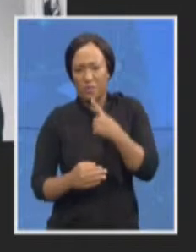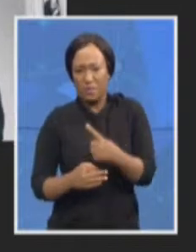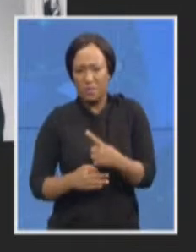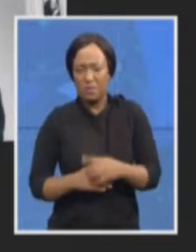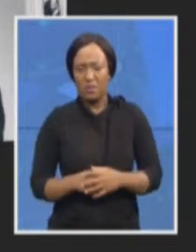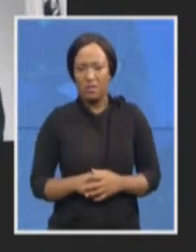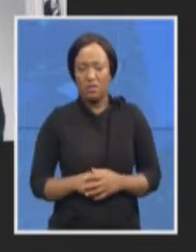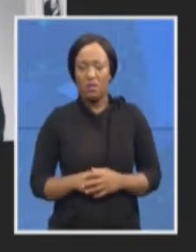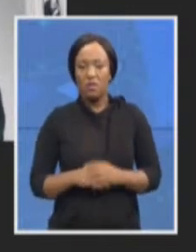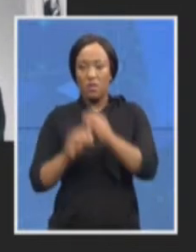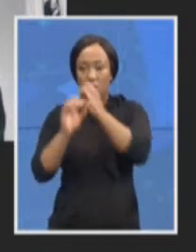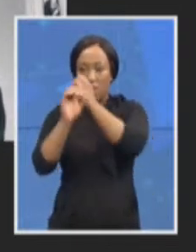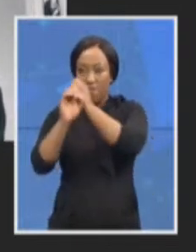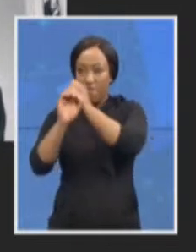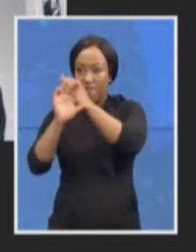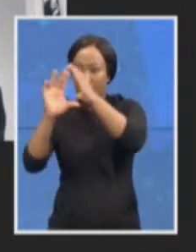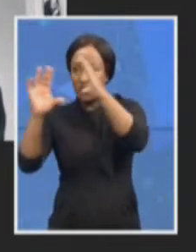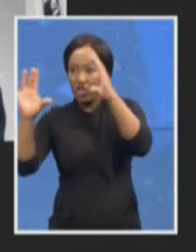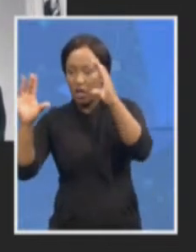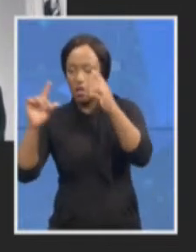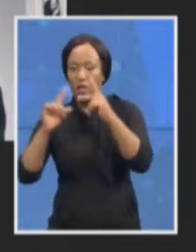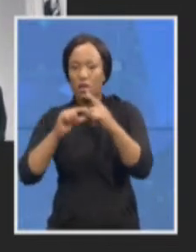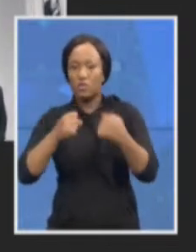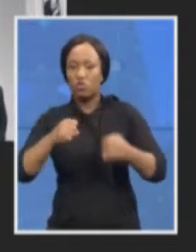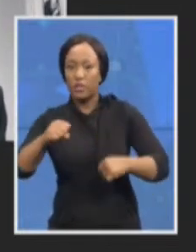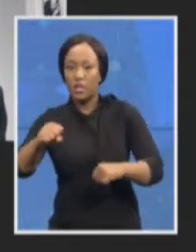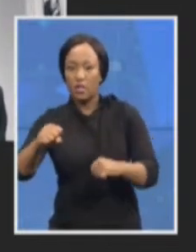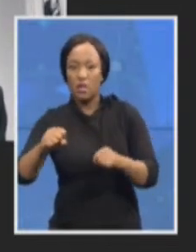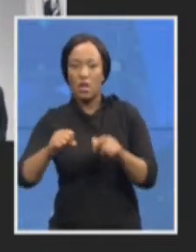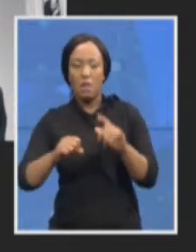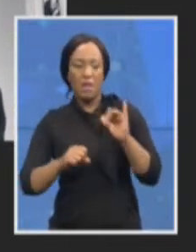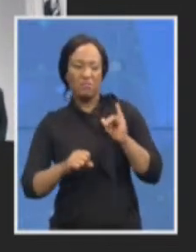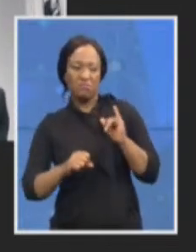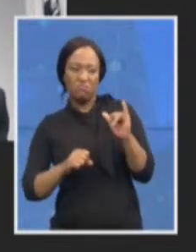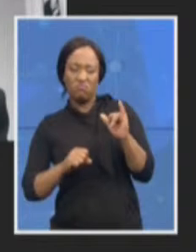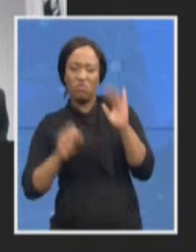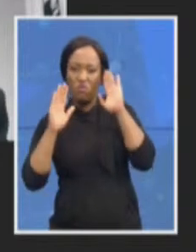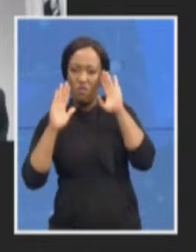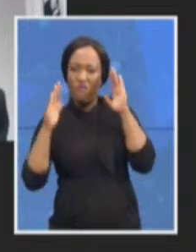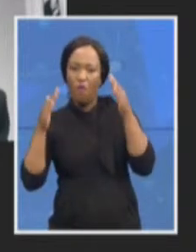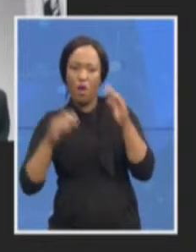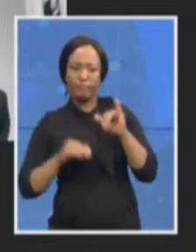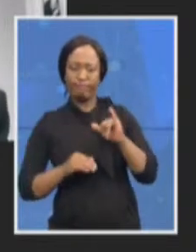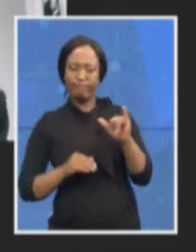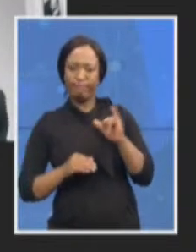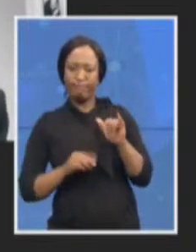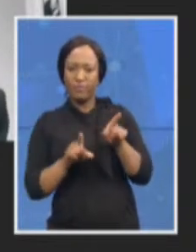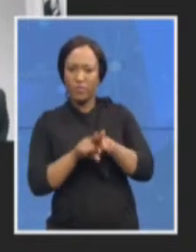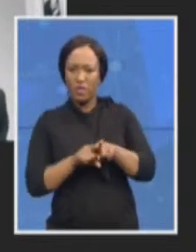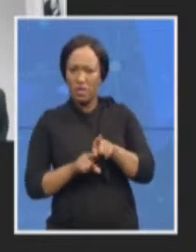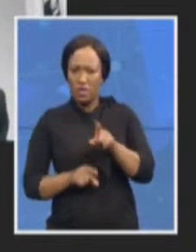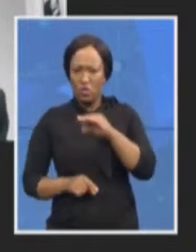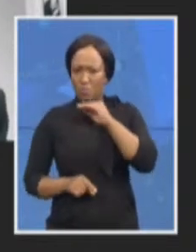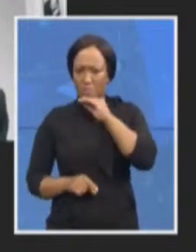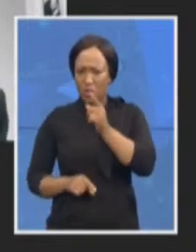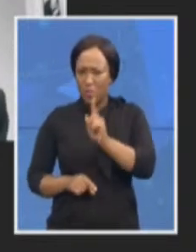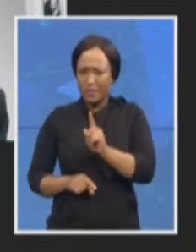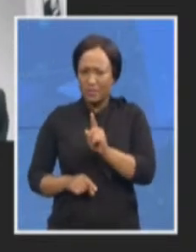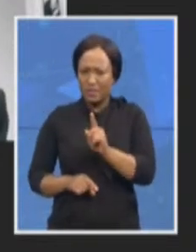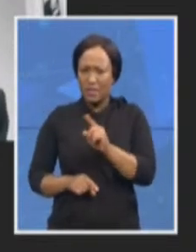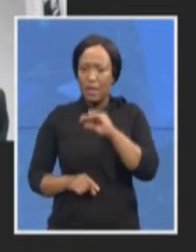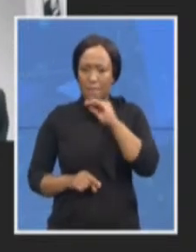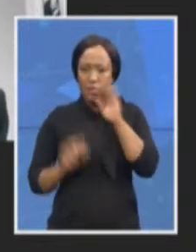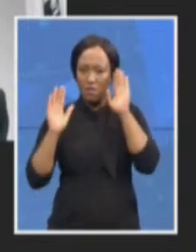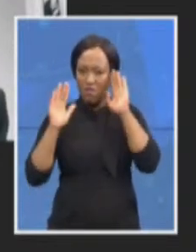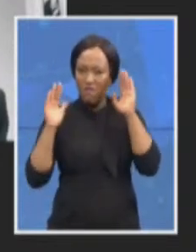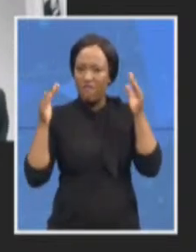executed with a razor-sharp focus. Are you implying that the focus was not strong from Advert-Kirineer? Are